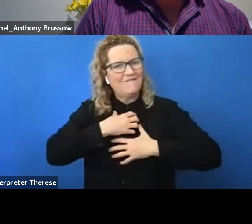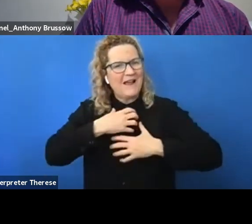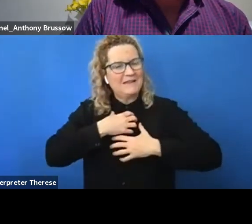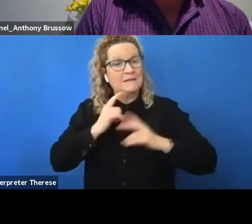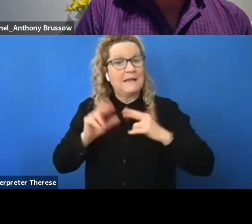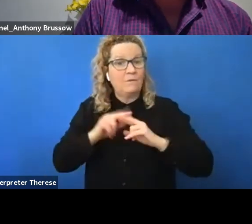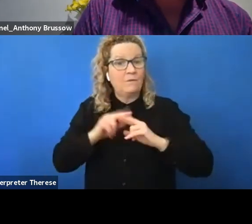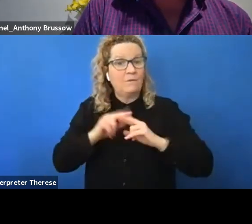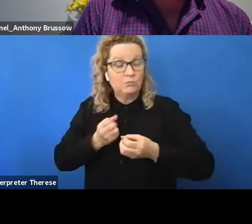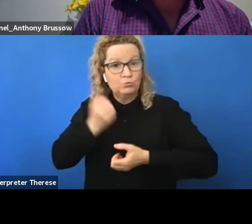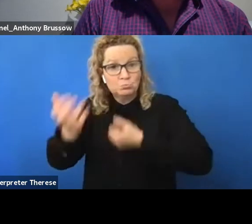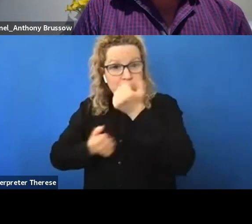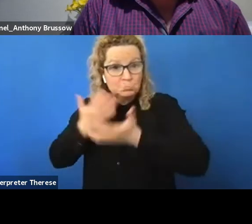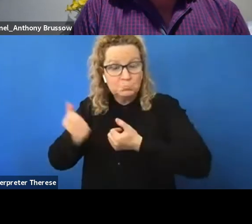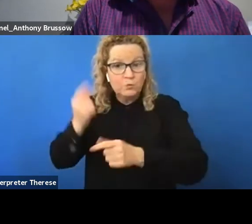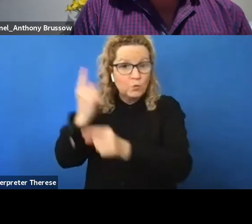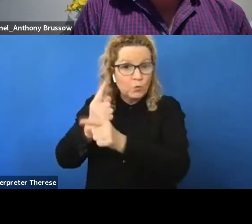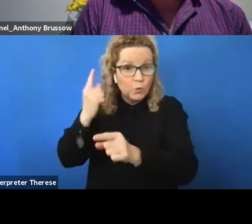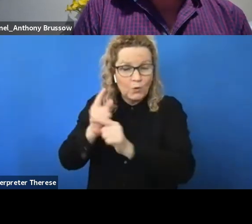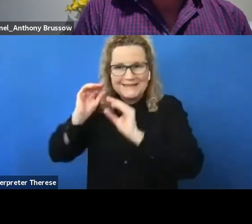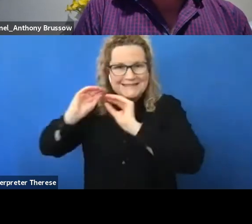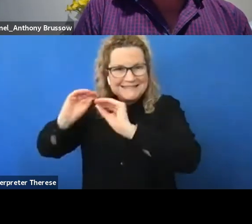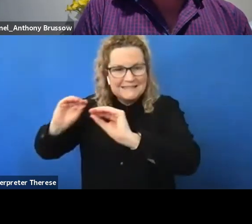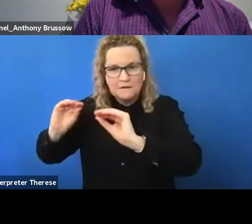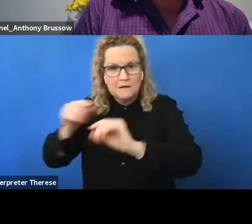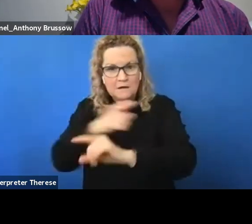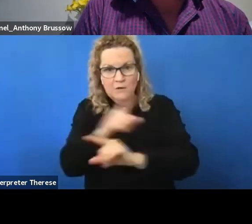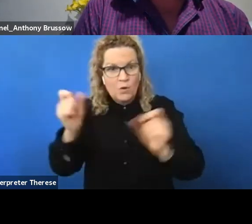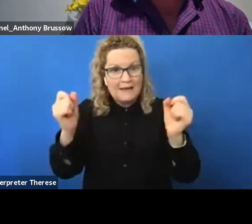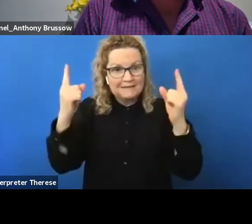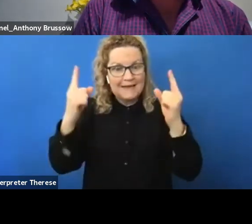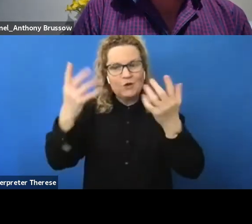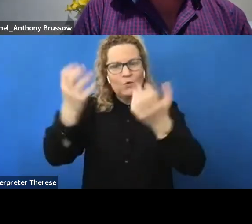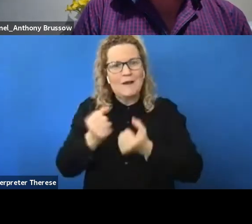and they get to understand, you get all the help that you need.